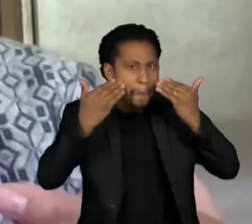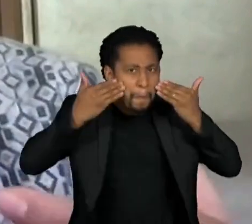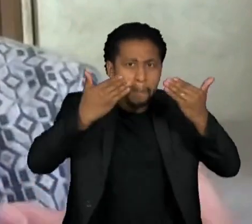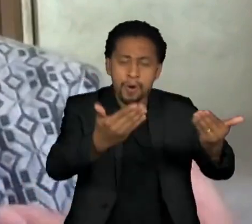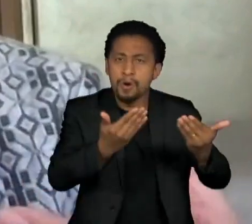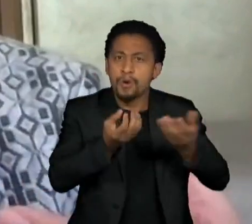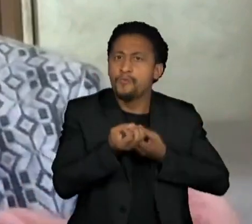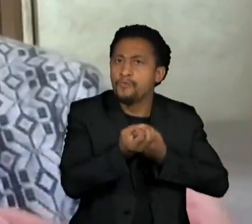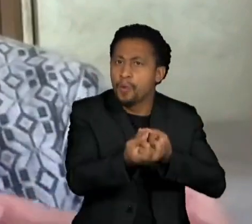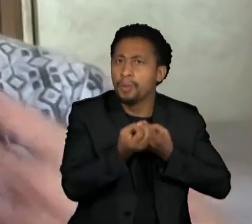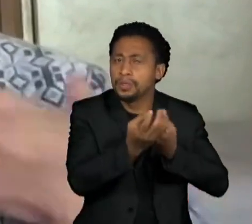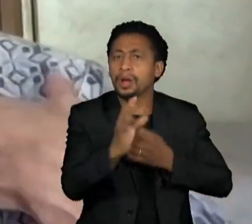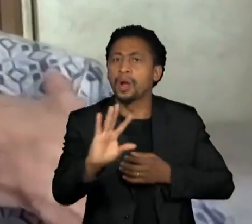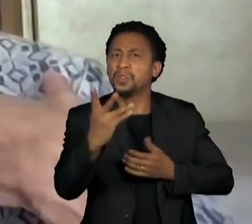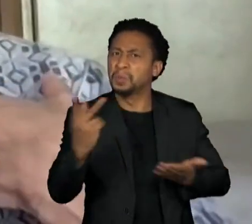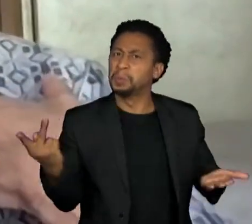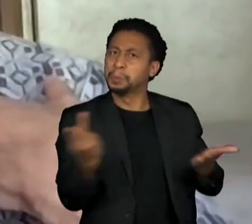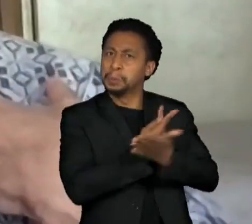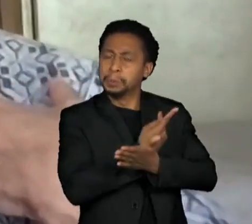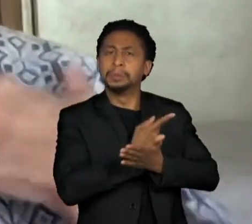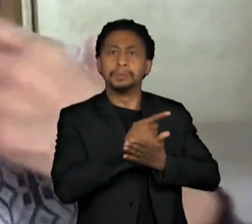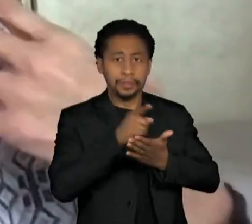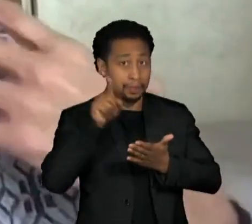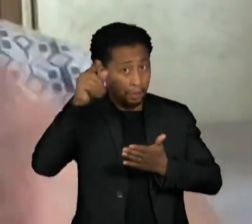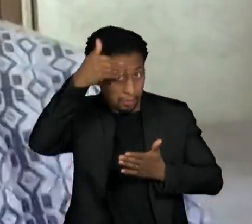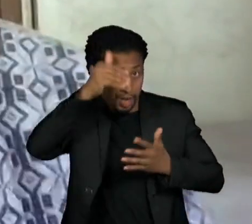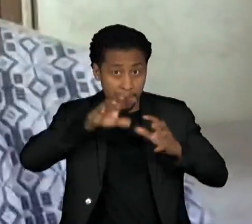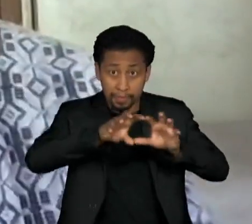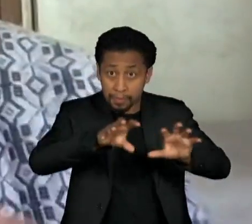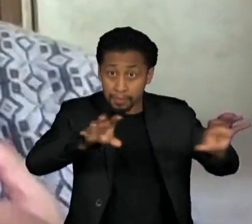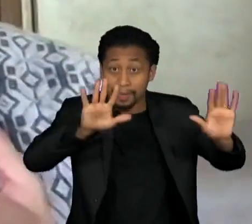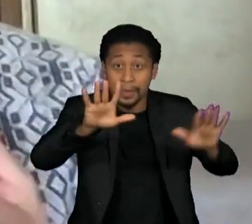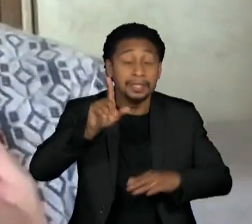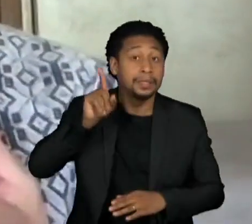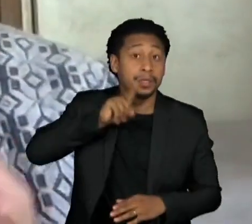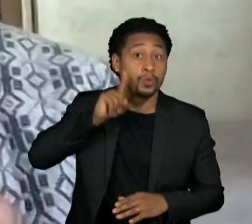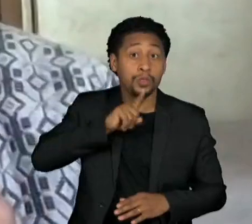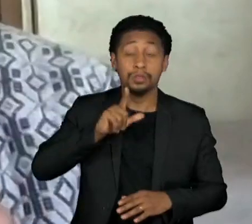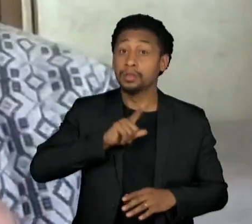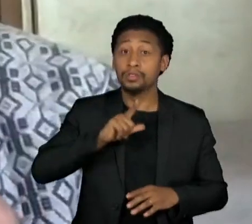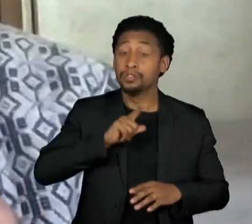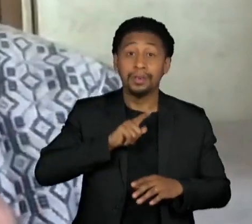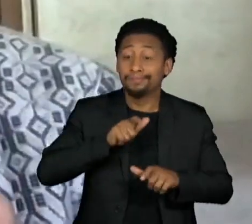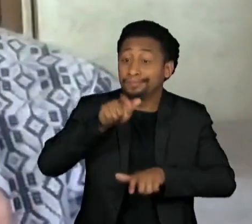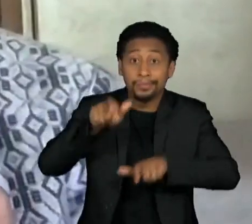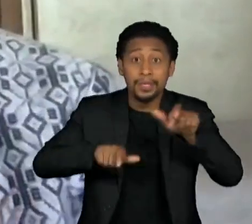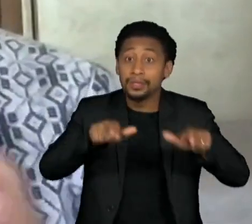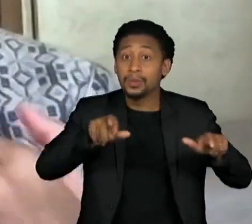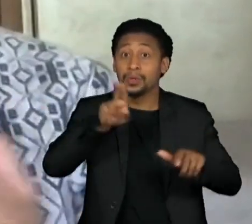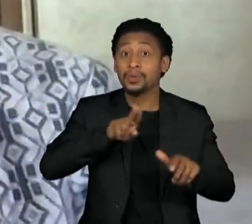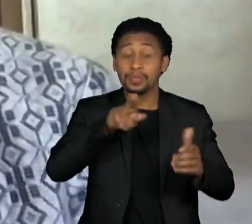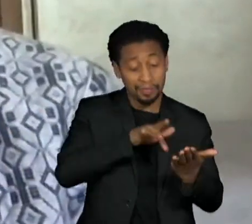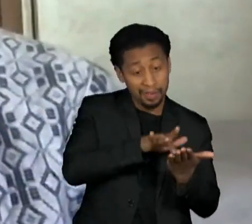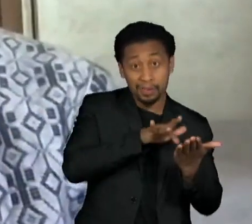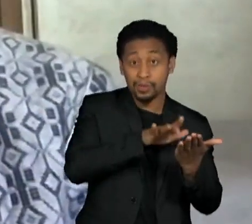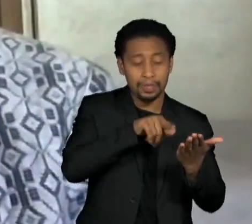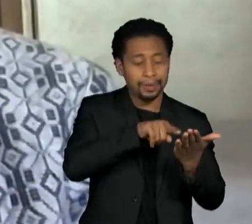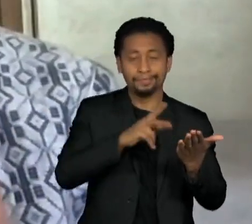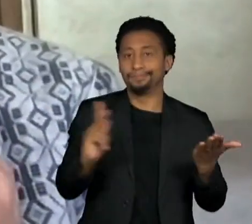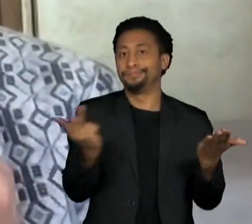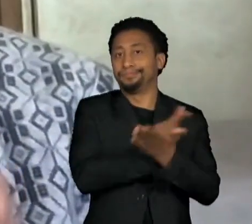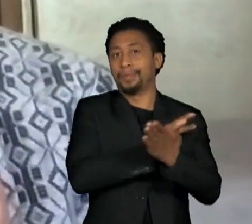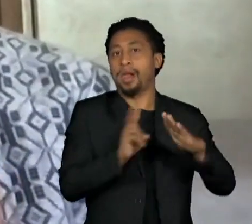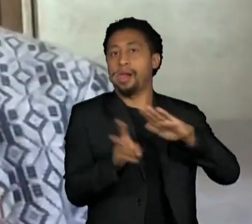interesting with Cambridge Analytica is that the United States had the most number of compromised accounts, but the